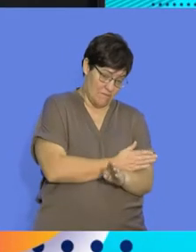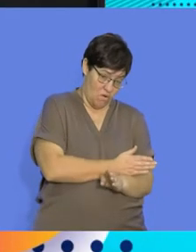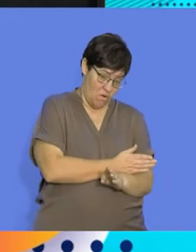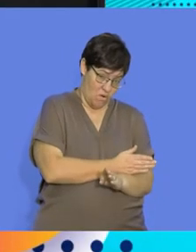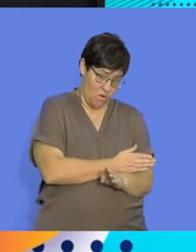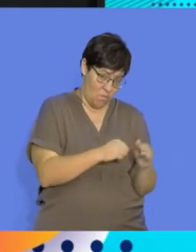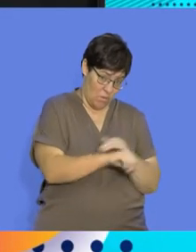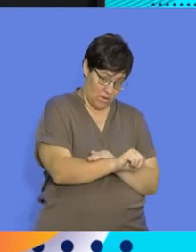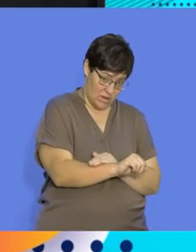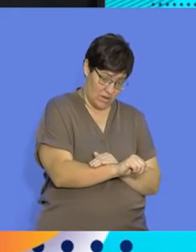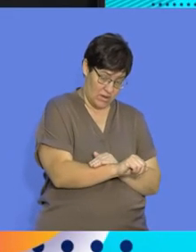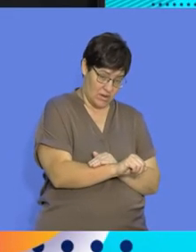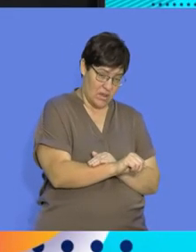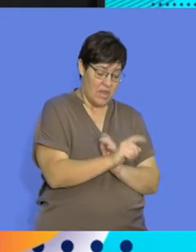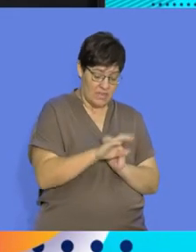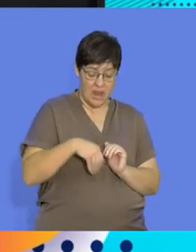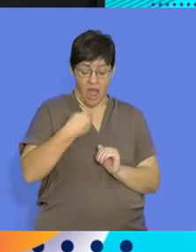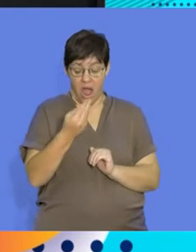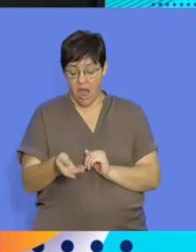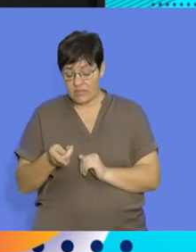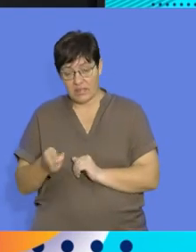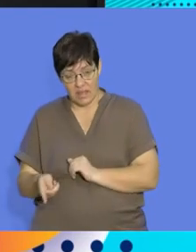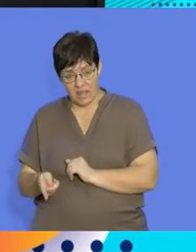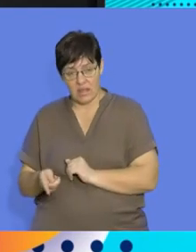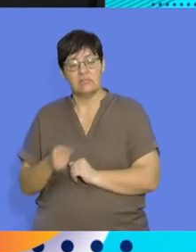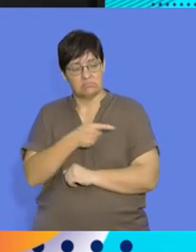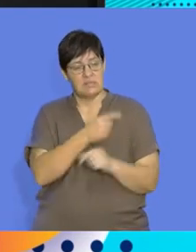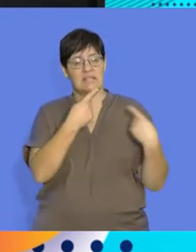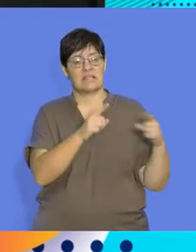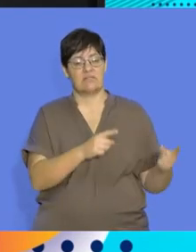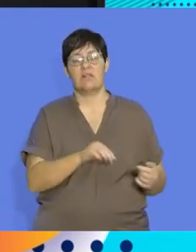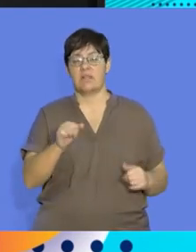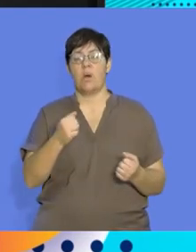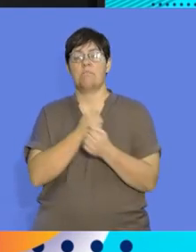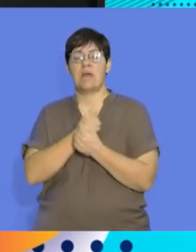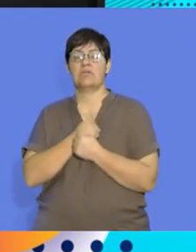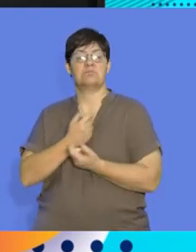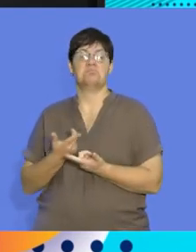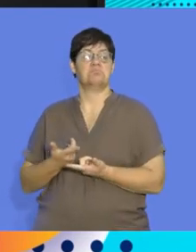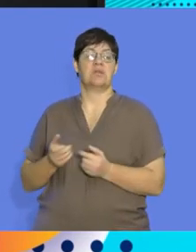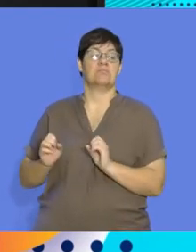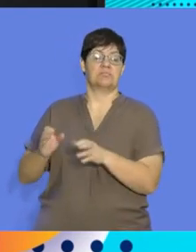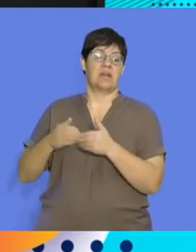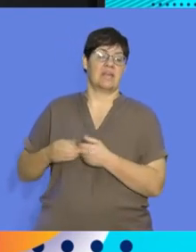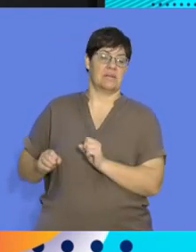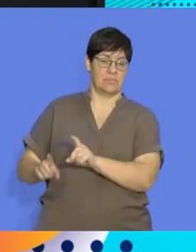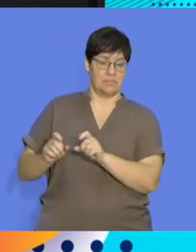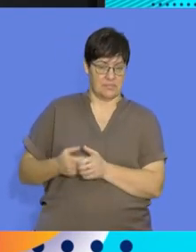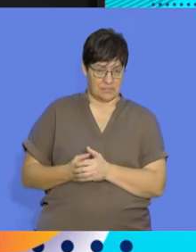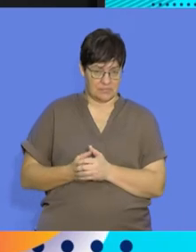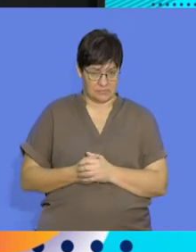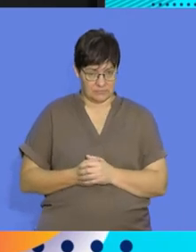they are born, you'll find that the young develops successfully and the parents spend very little energy on caring for them